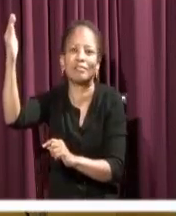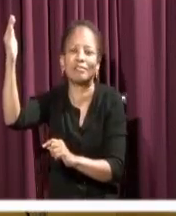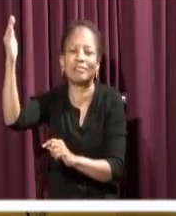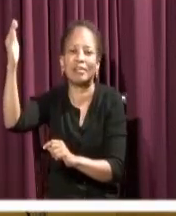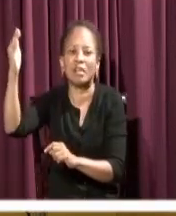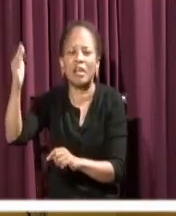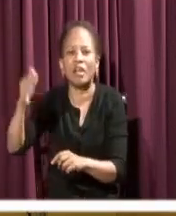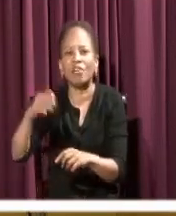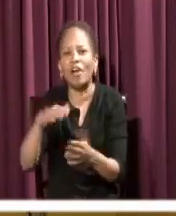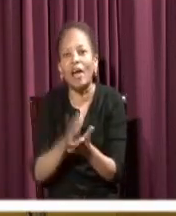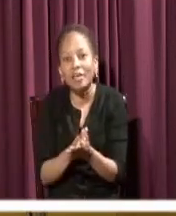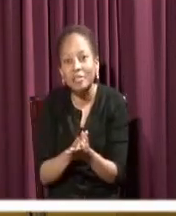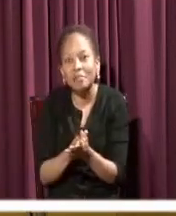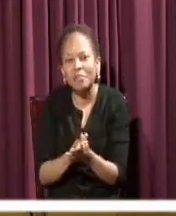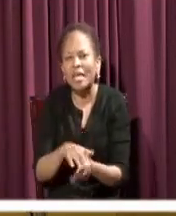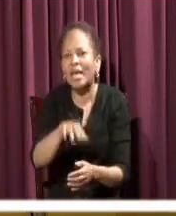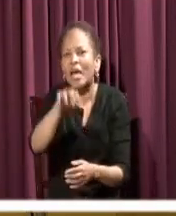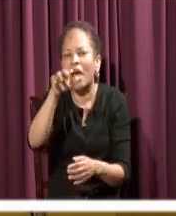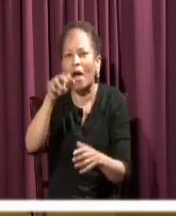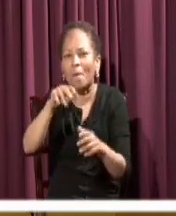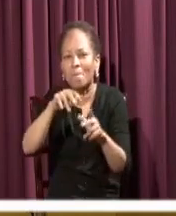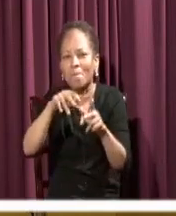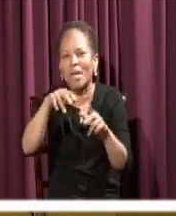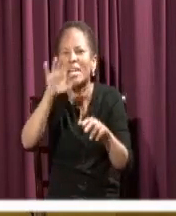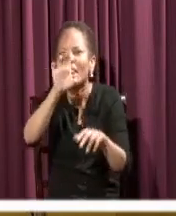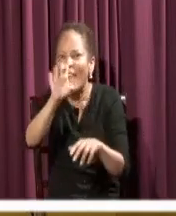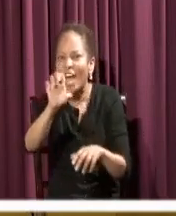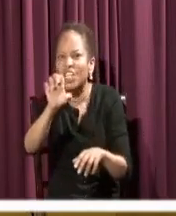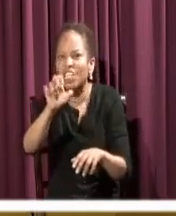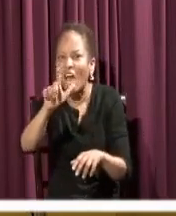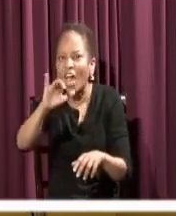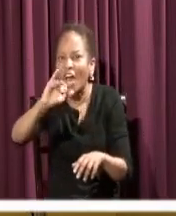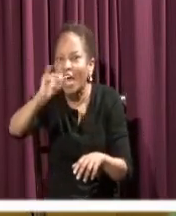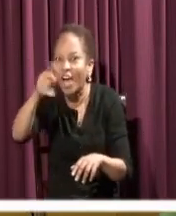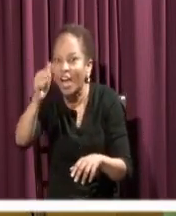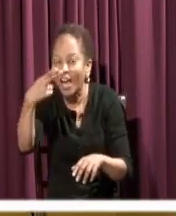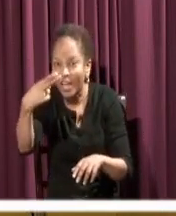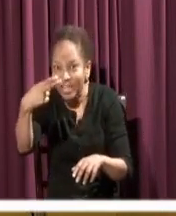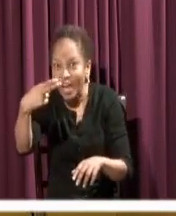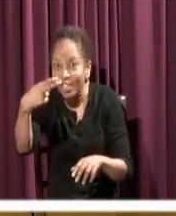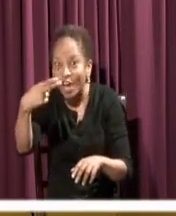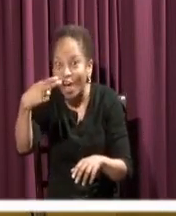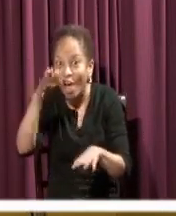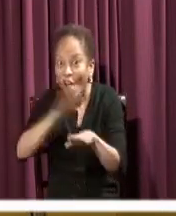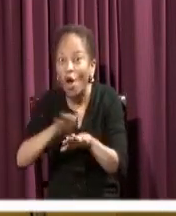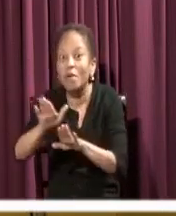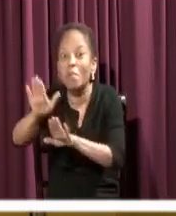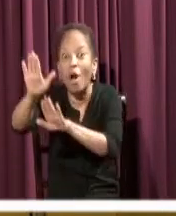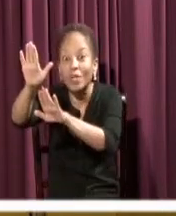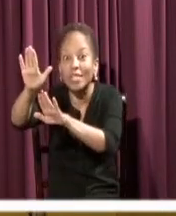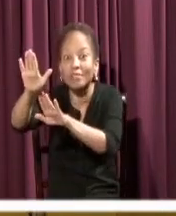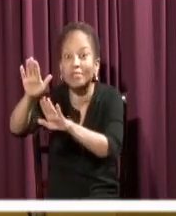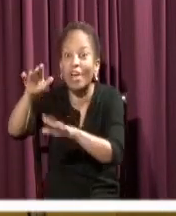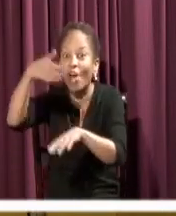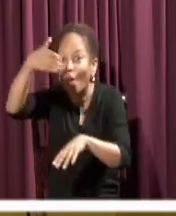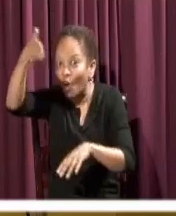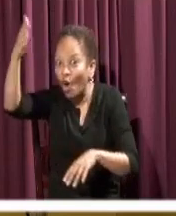Elijah goes up the mountain. And what happens up on that mountain? Well, God passes by him.